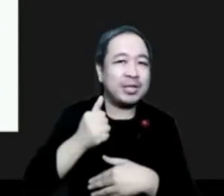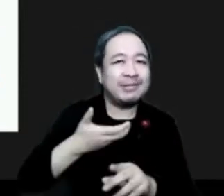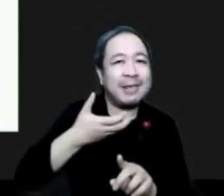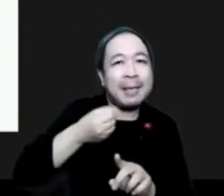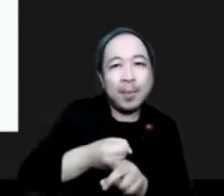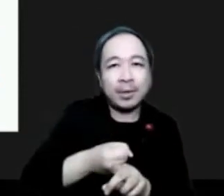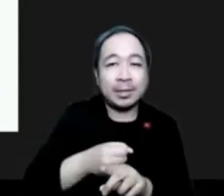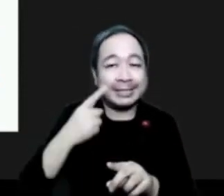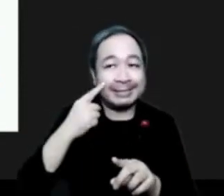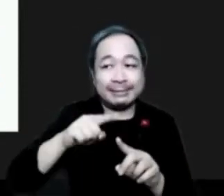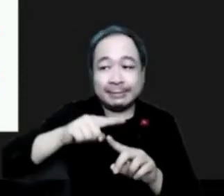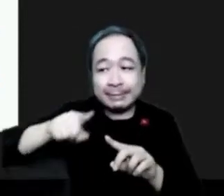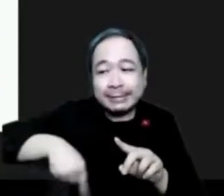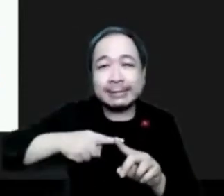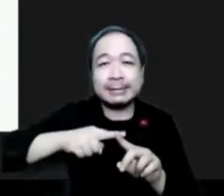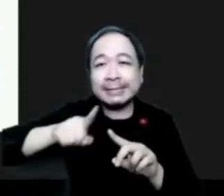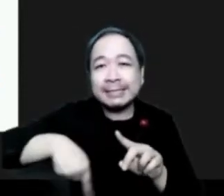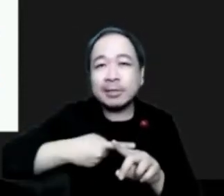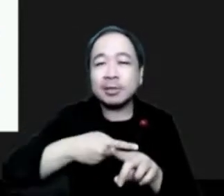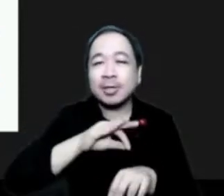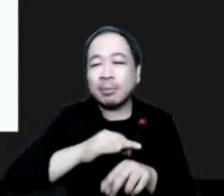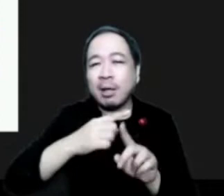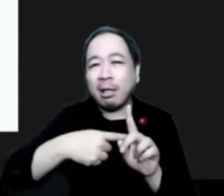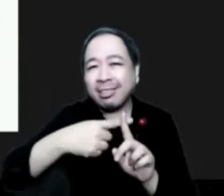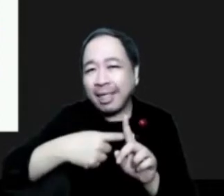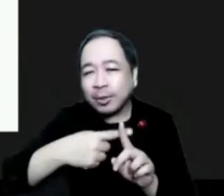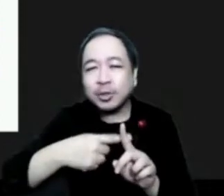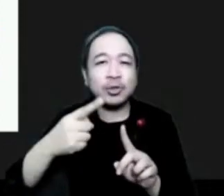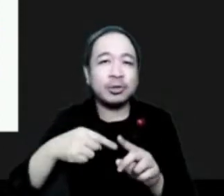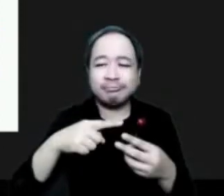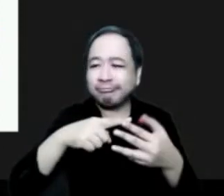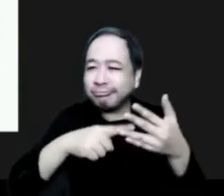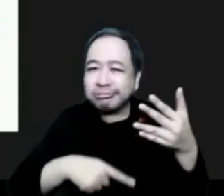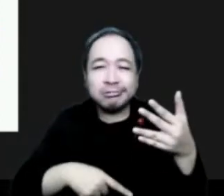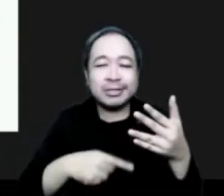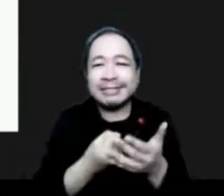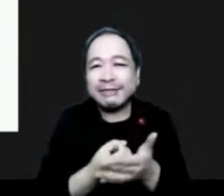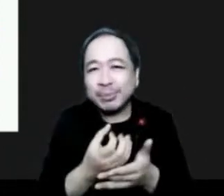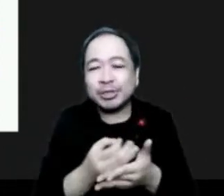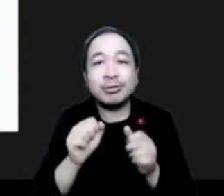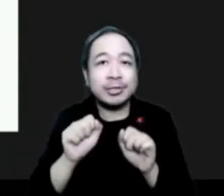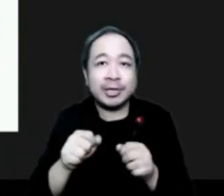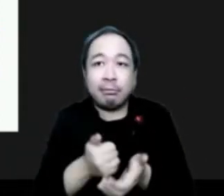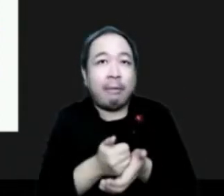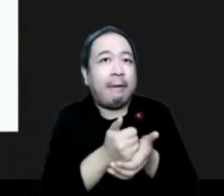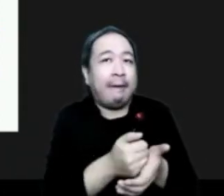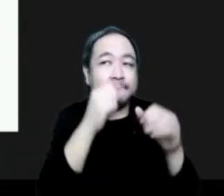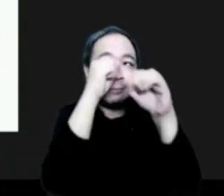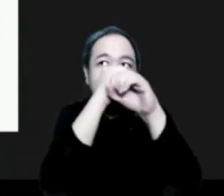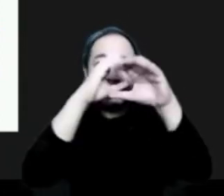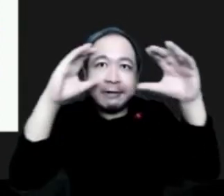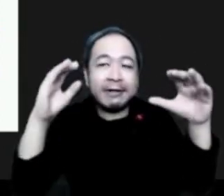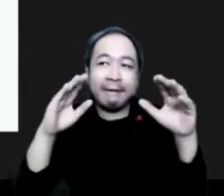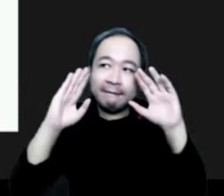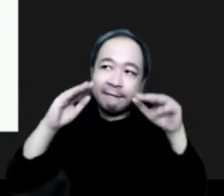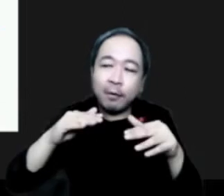climate anomalies, temperature precipitation anomalies, any indication that can be used to have an idea about wildfire potential over